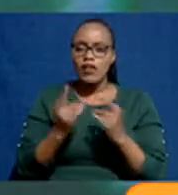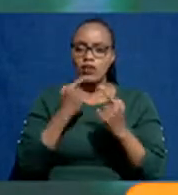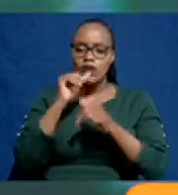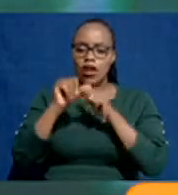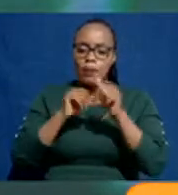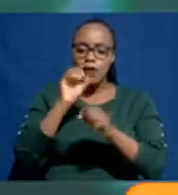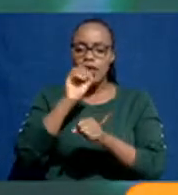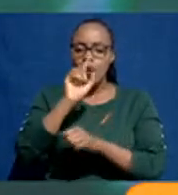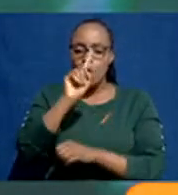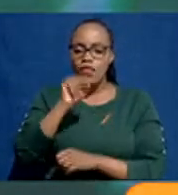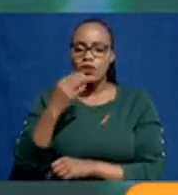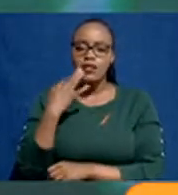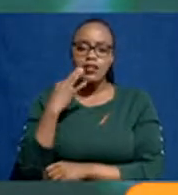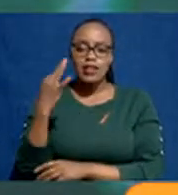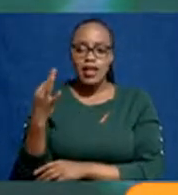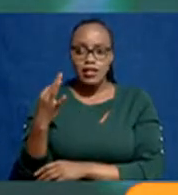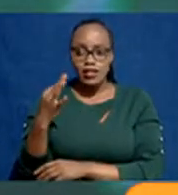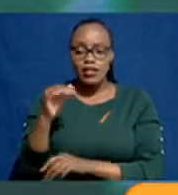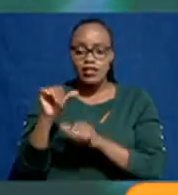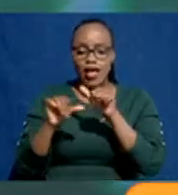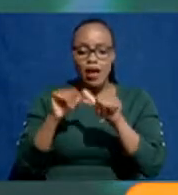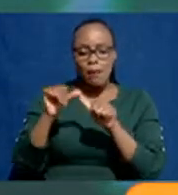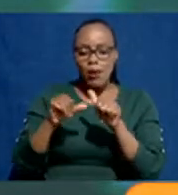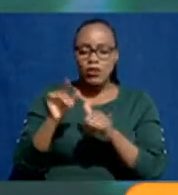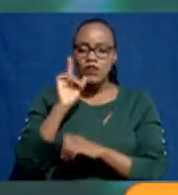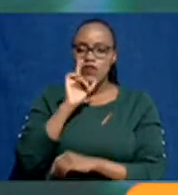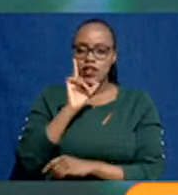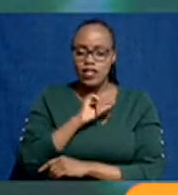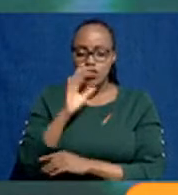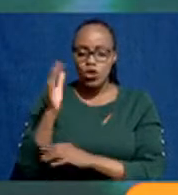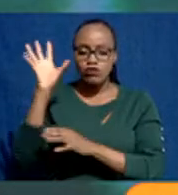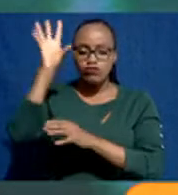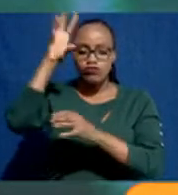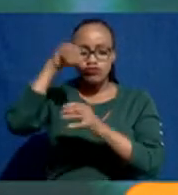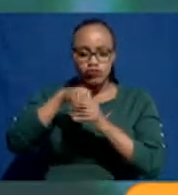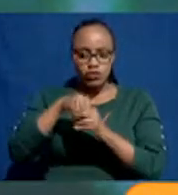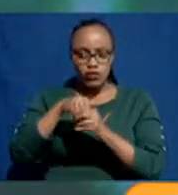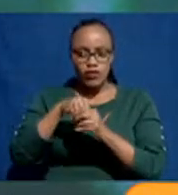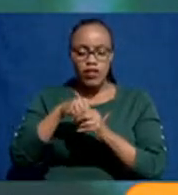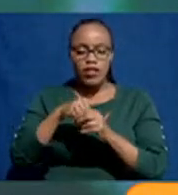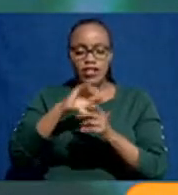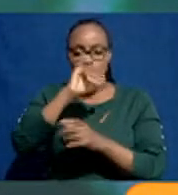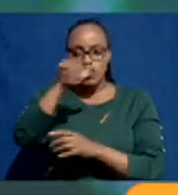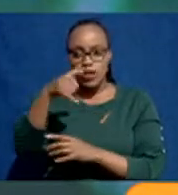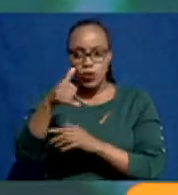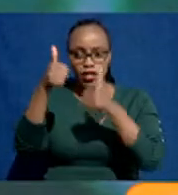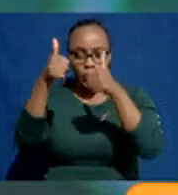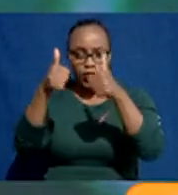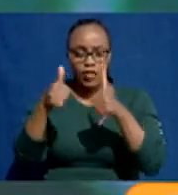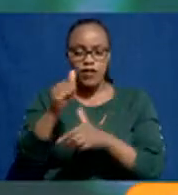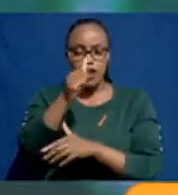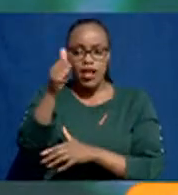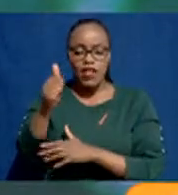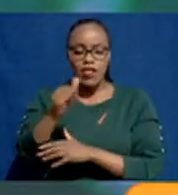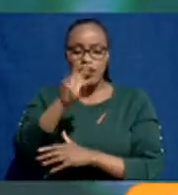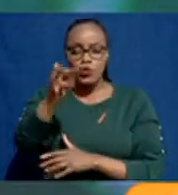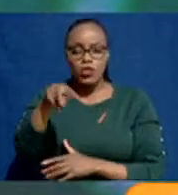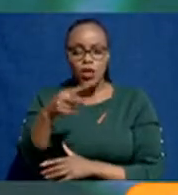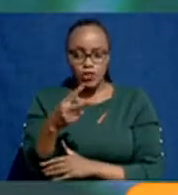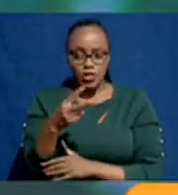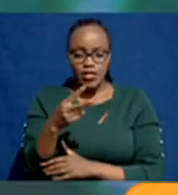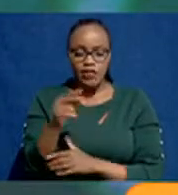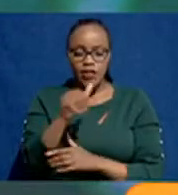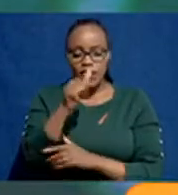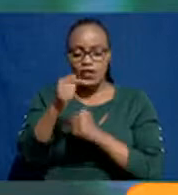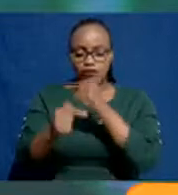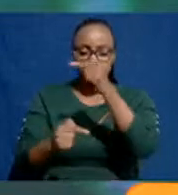the 1,300 that we are about completing, bringing in. And January, are advertising another 2,000 and